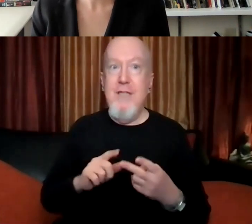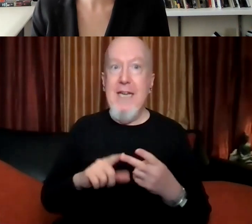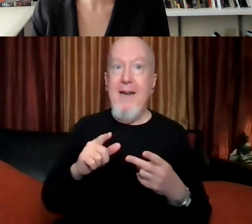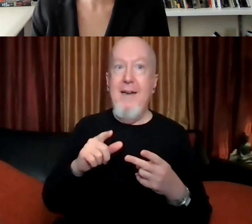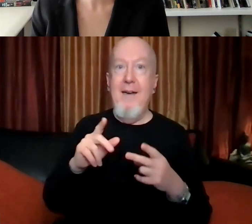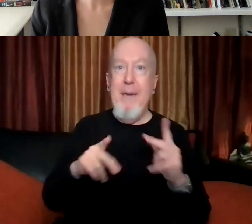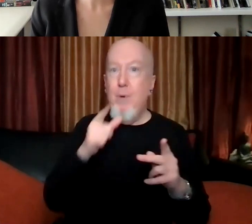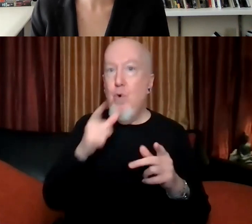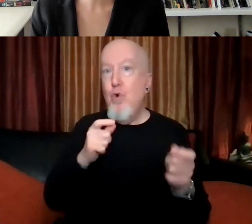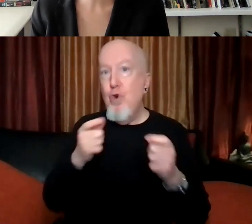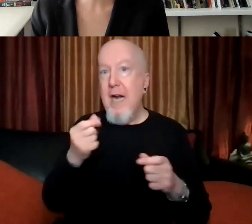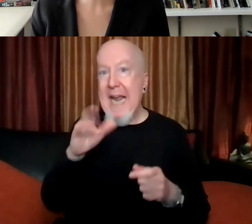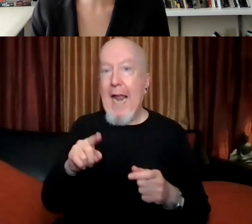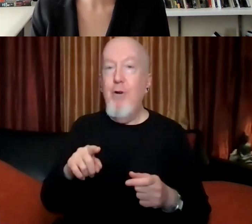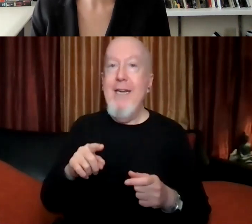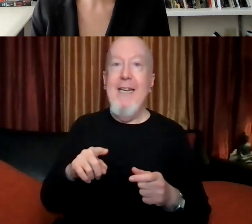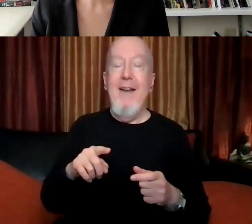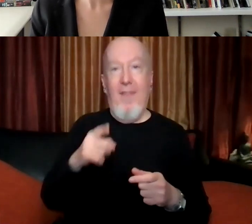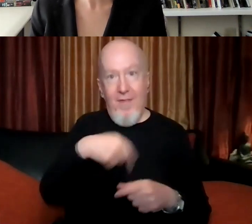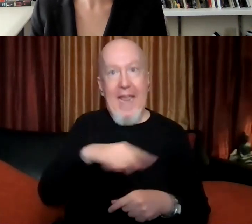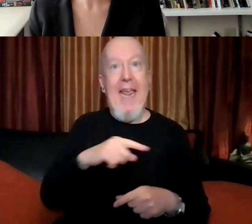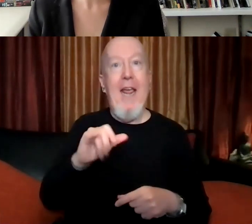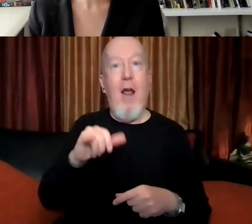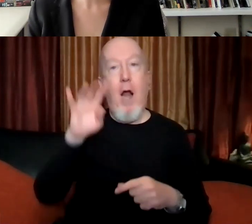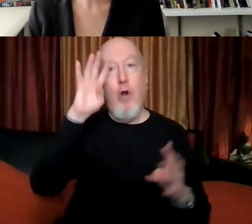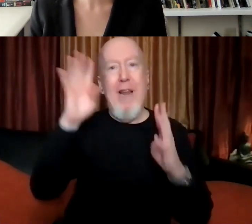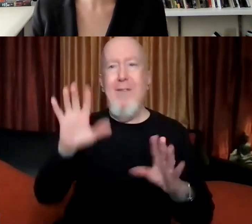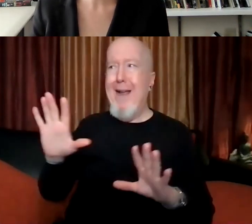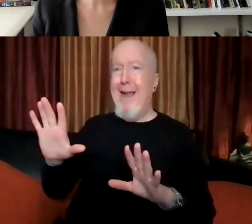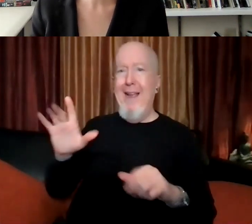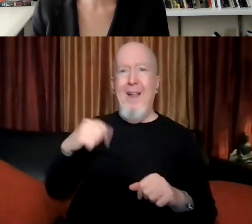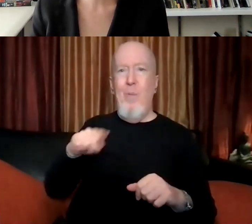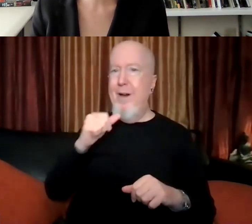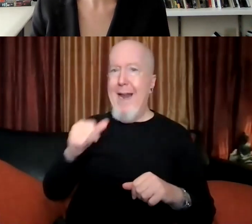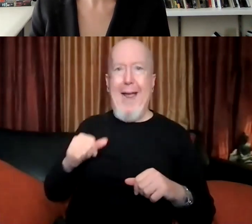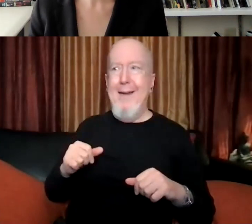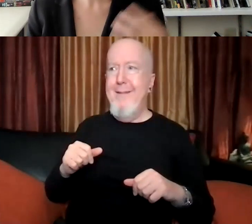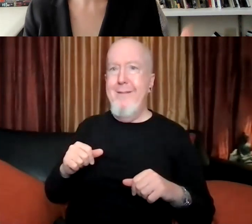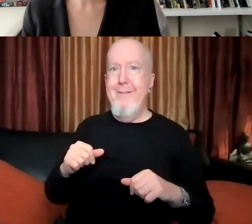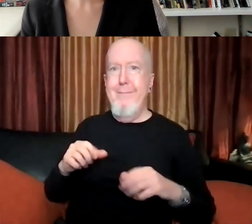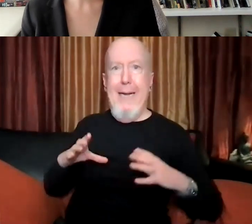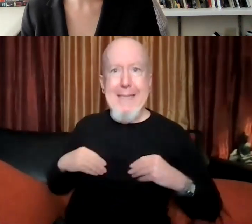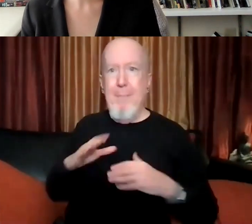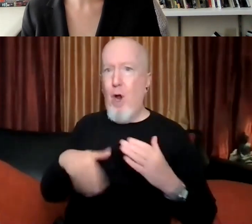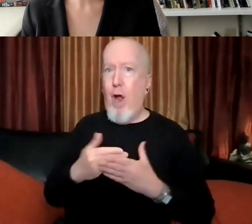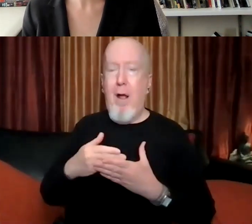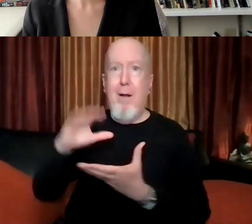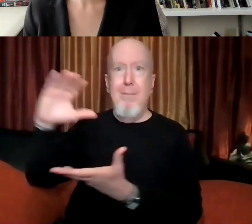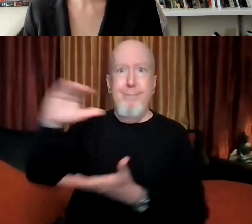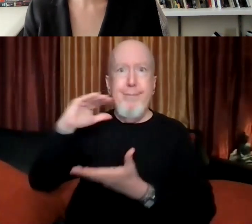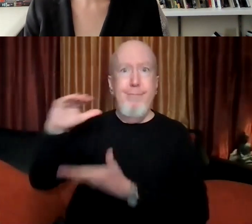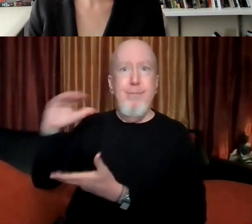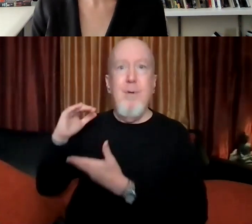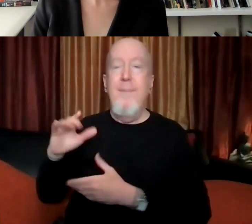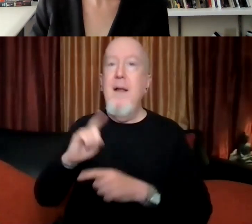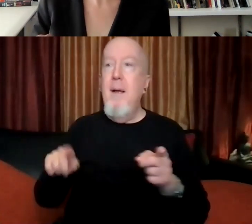creative about, you know, saying, we're not just going to be the resting ground of these ignominium structures. But their efforts, for example, to create